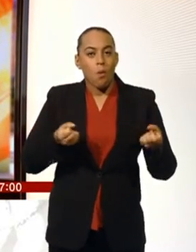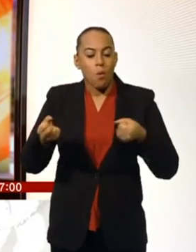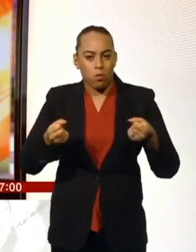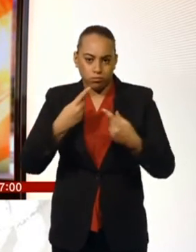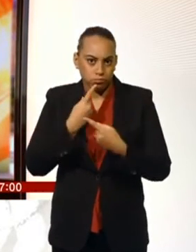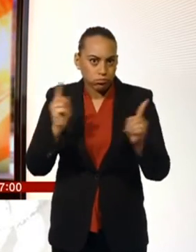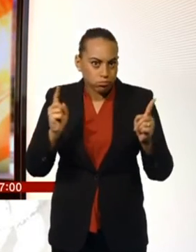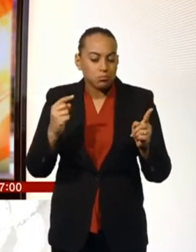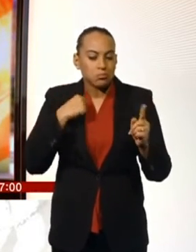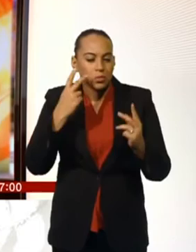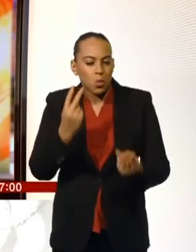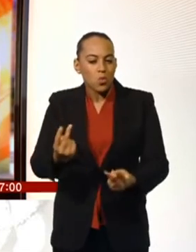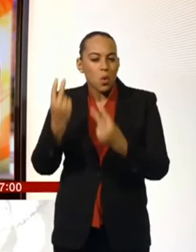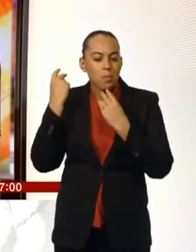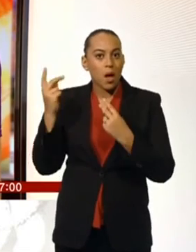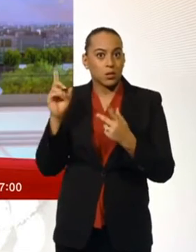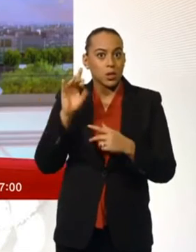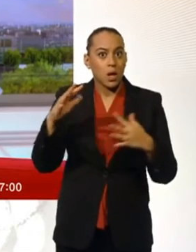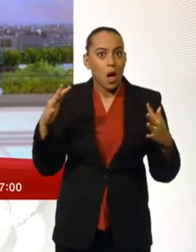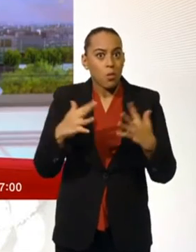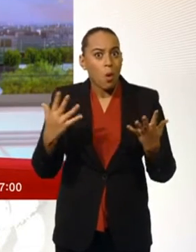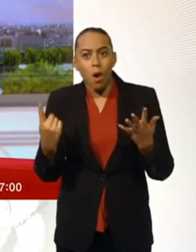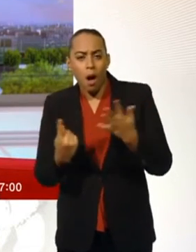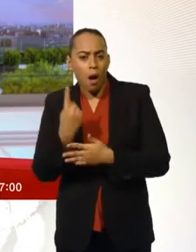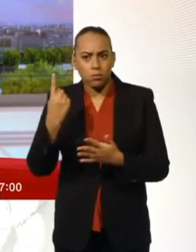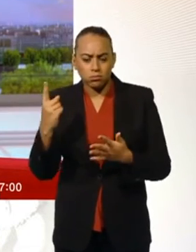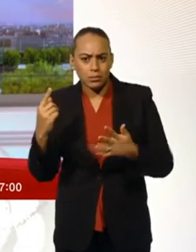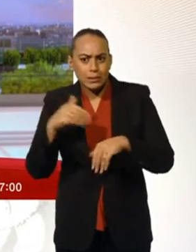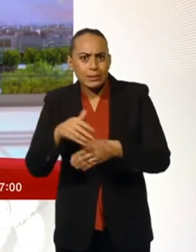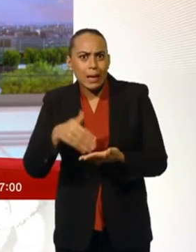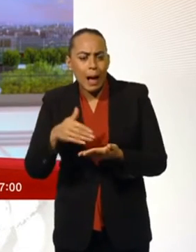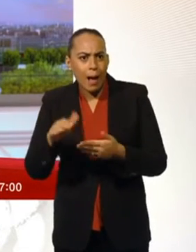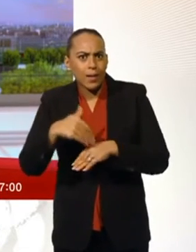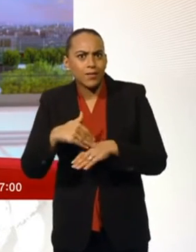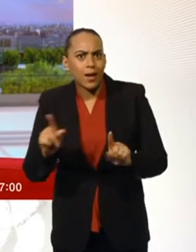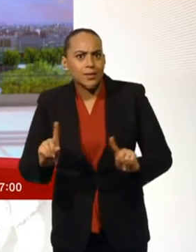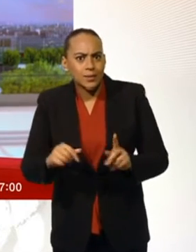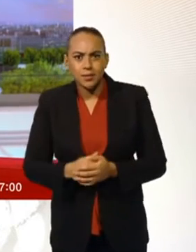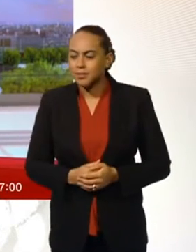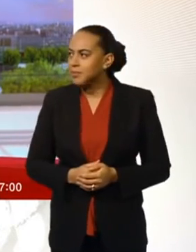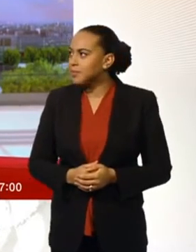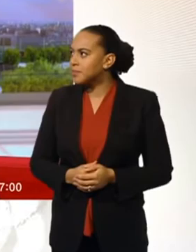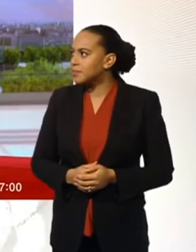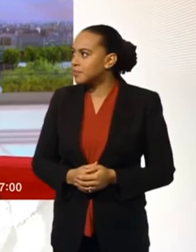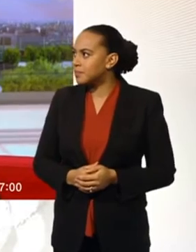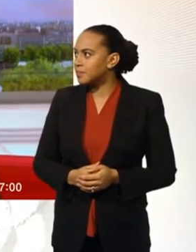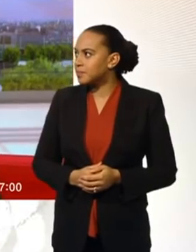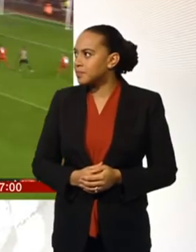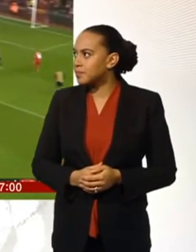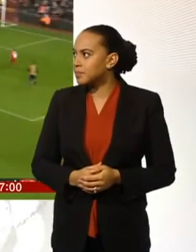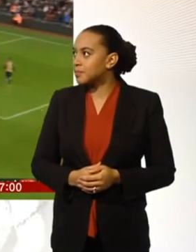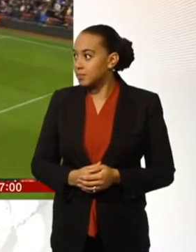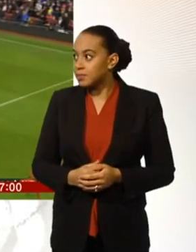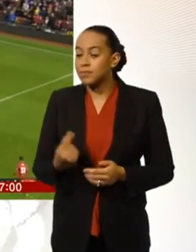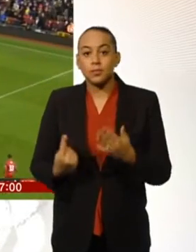to see how the Star Wars affected sales. Morning in sport for the second day running, the Premier League boasts a three-all thriller.